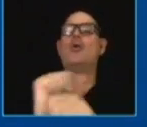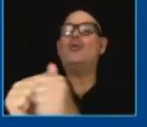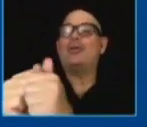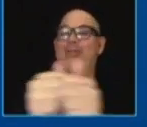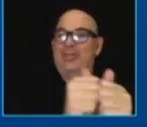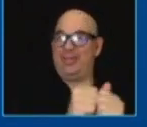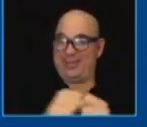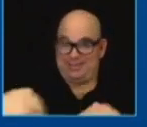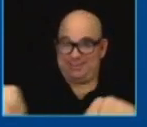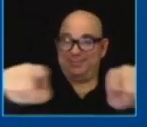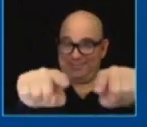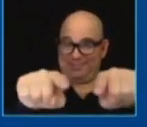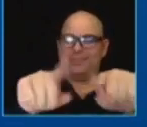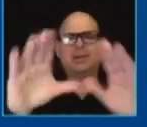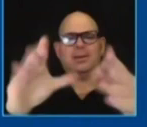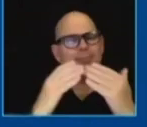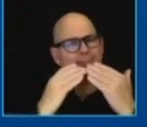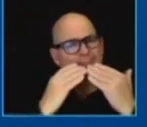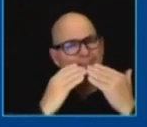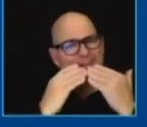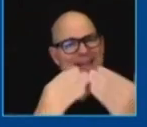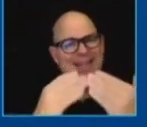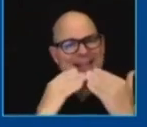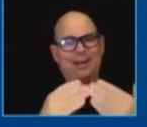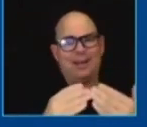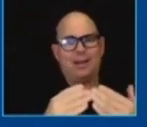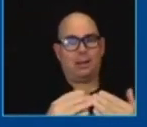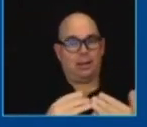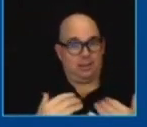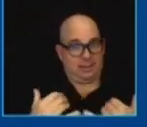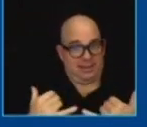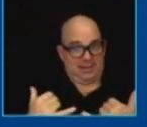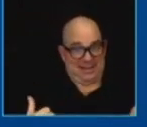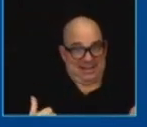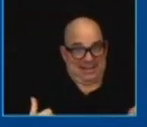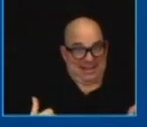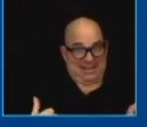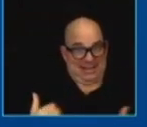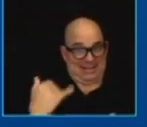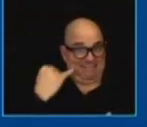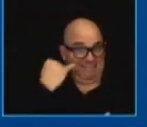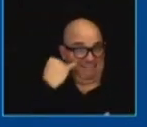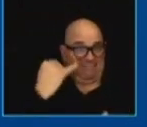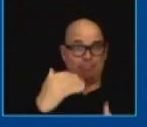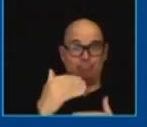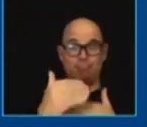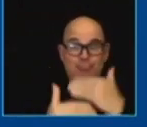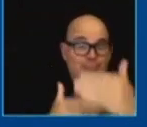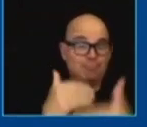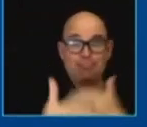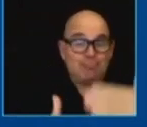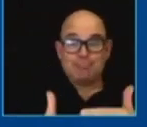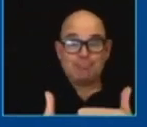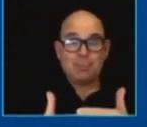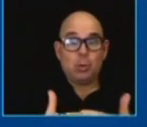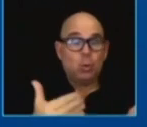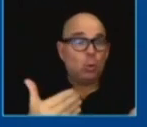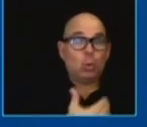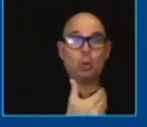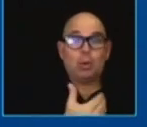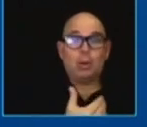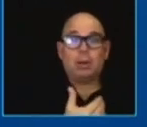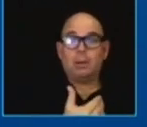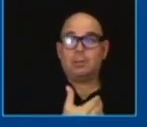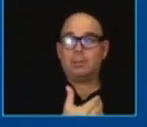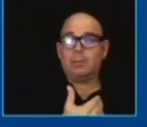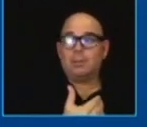enough think about it when we started this campaign the idea that you'd all go out there and raise it uh you know a billion seven hundred million